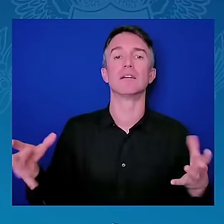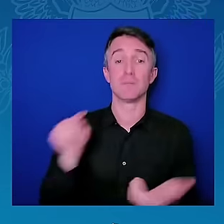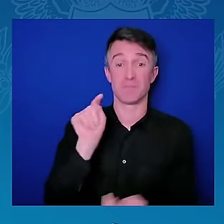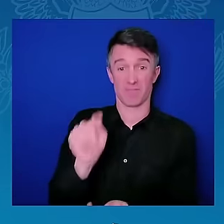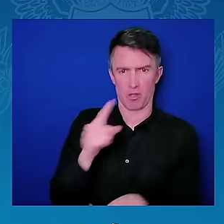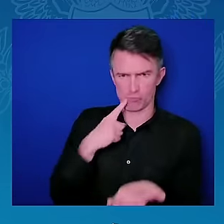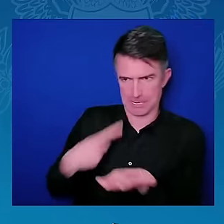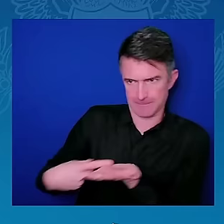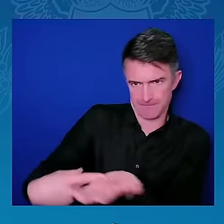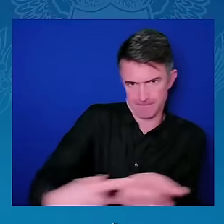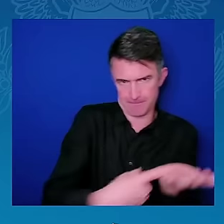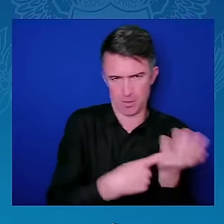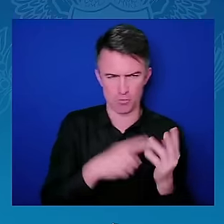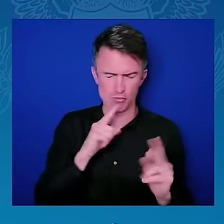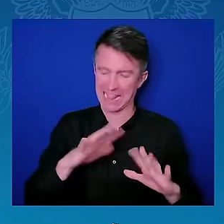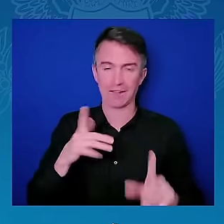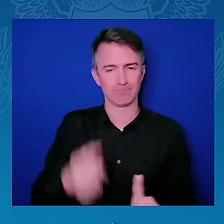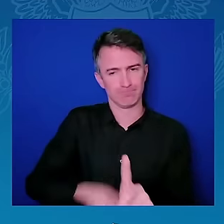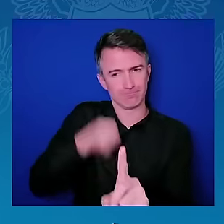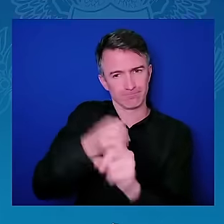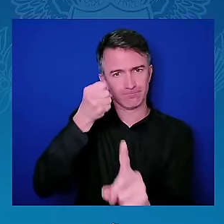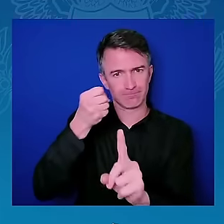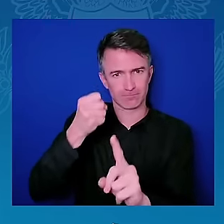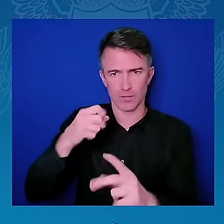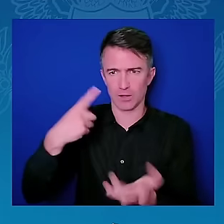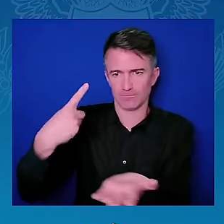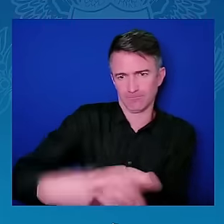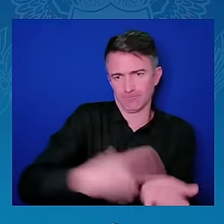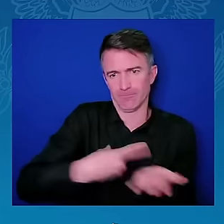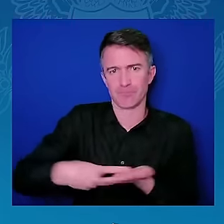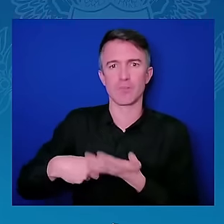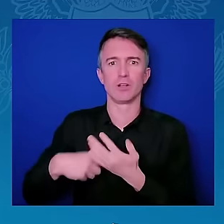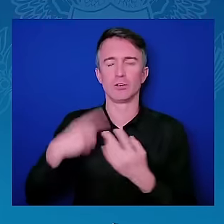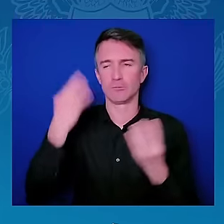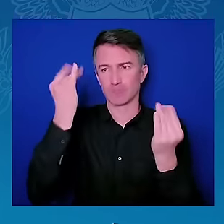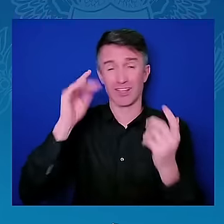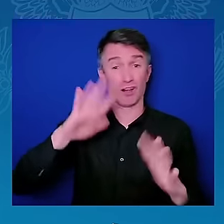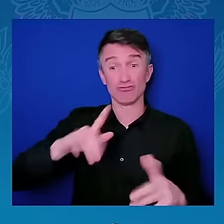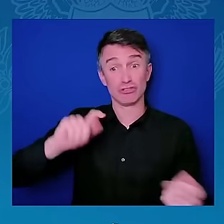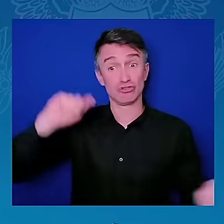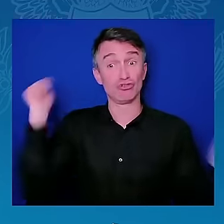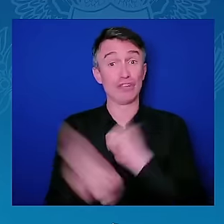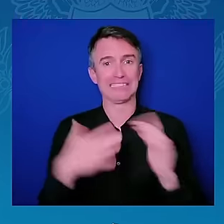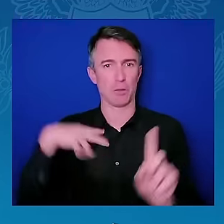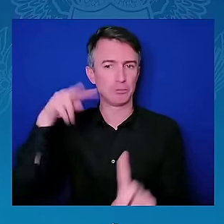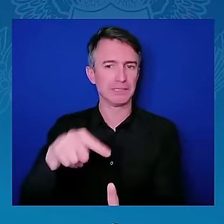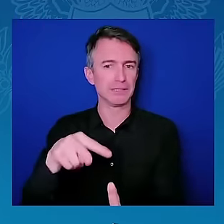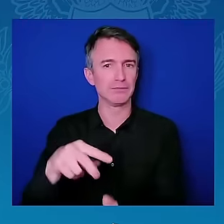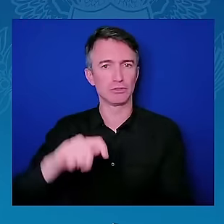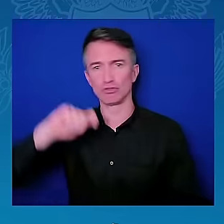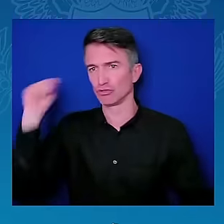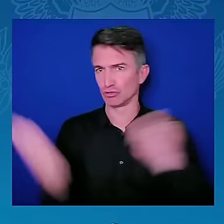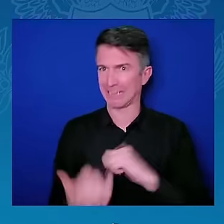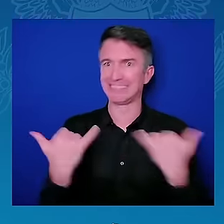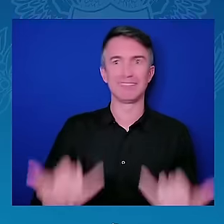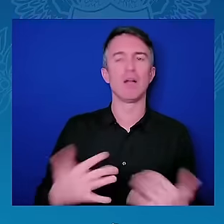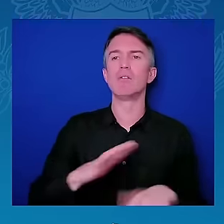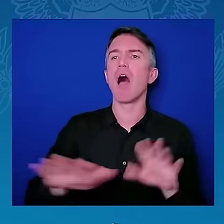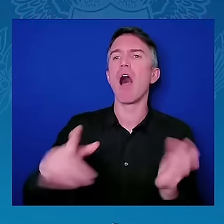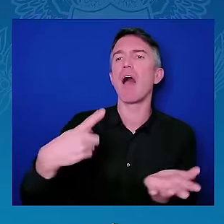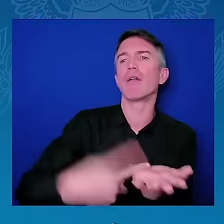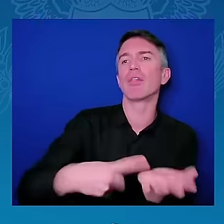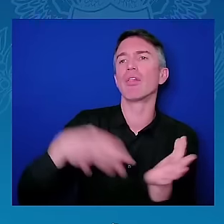blame game, who caused this, why this has happened. We decided we cannot